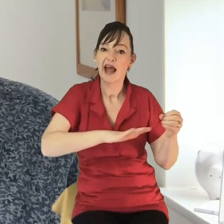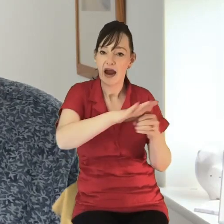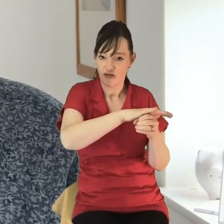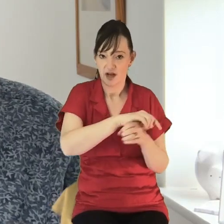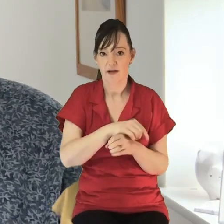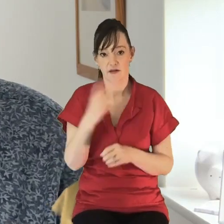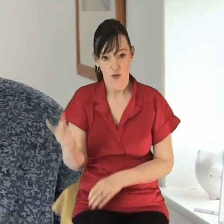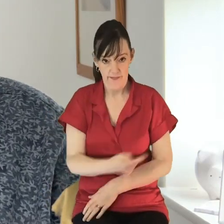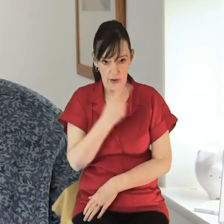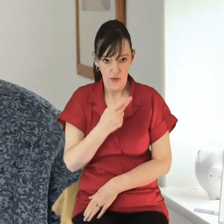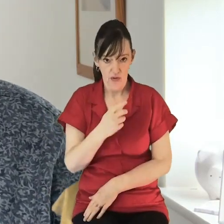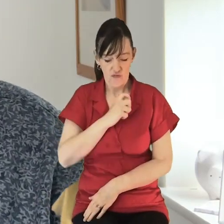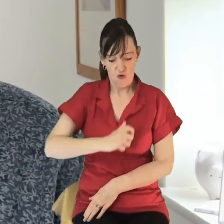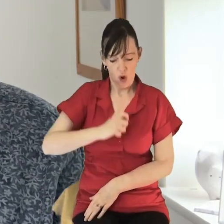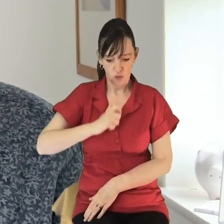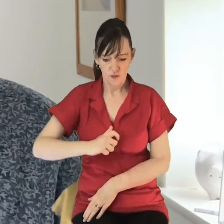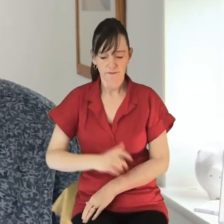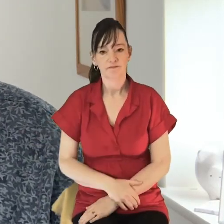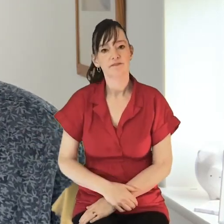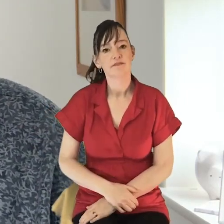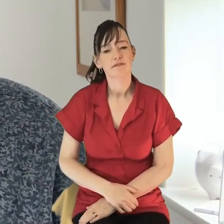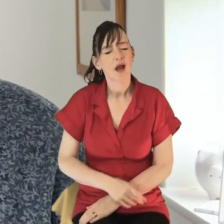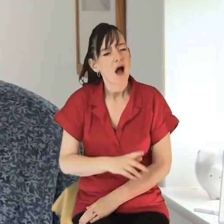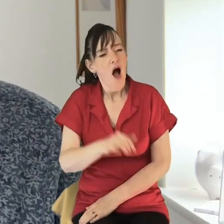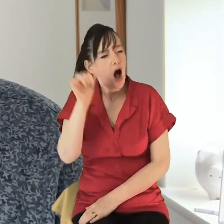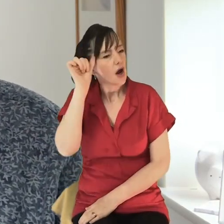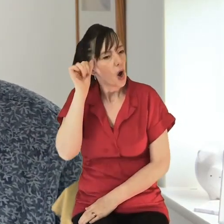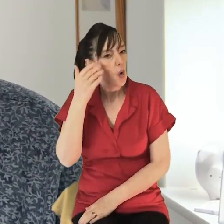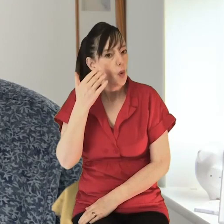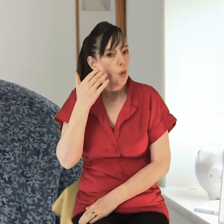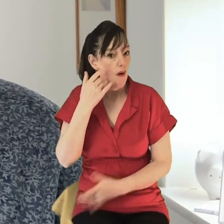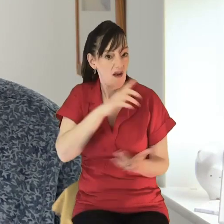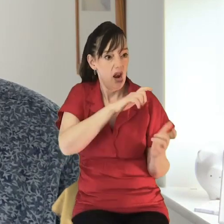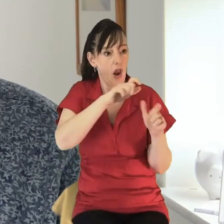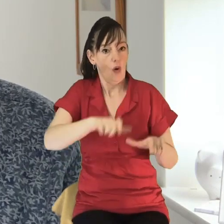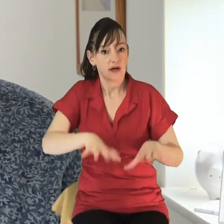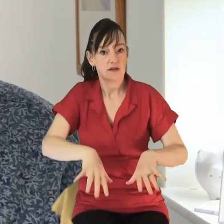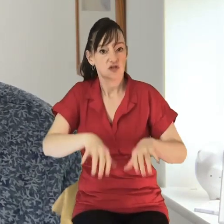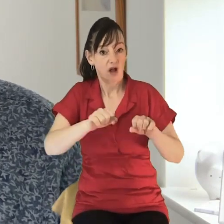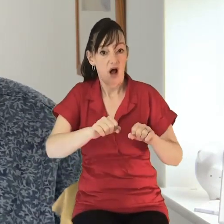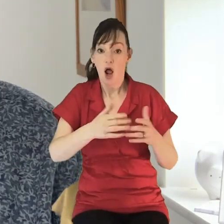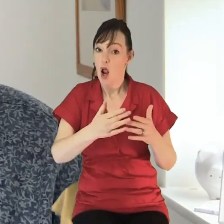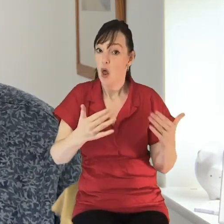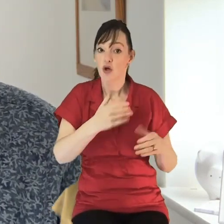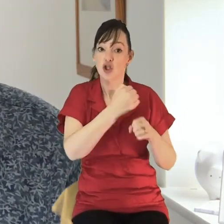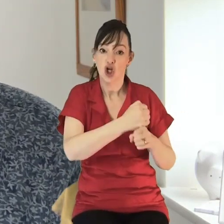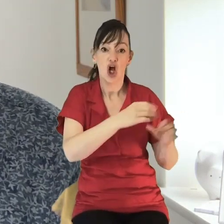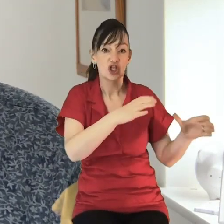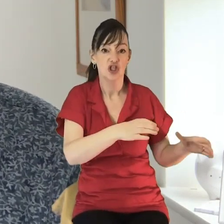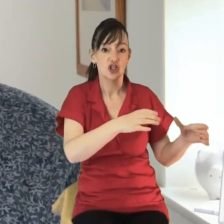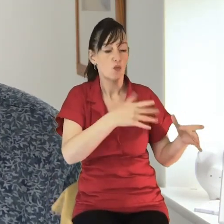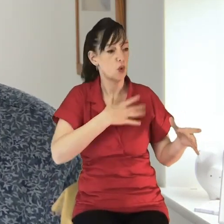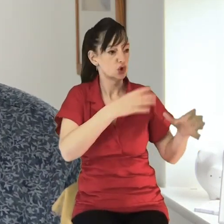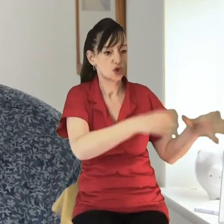churches went into lockdown thinking, how can we keep on doing exactly the same things we're doing now except online? You had a completely different